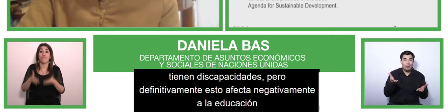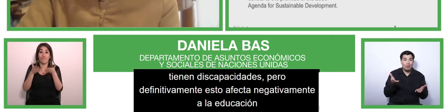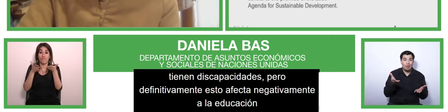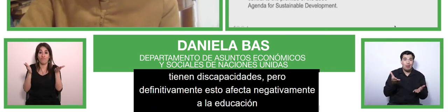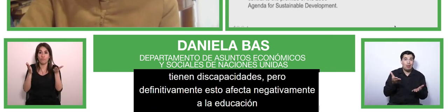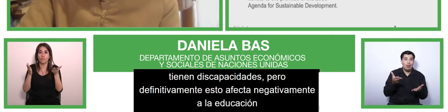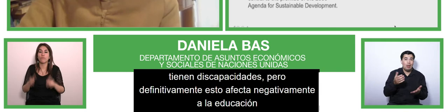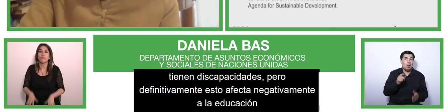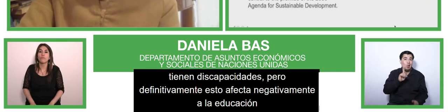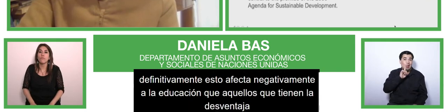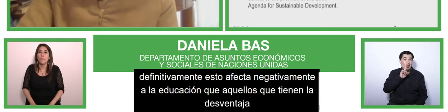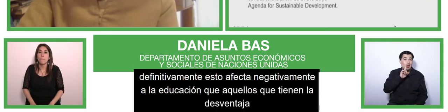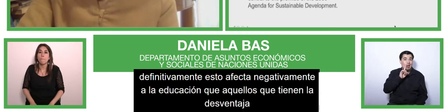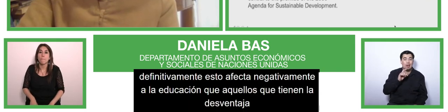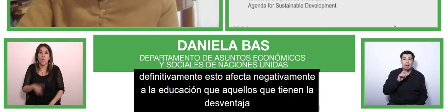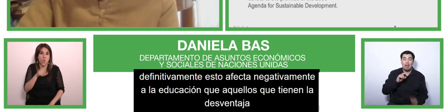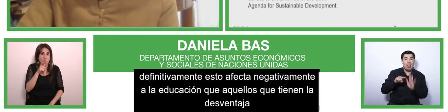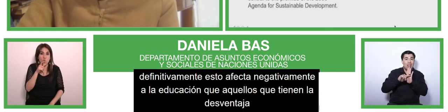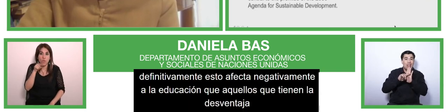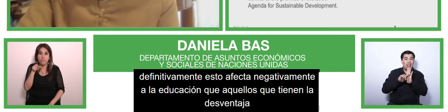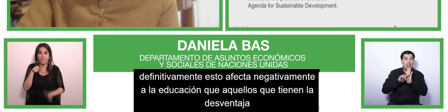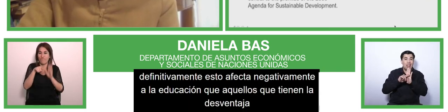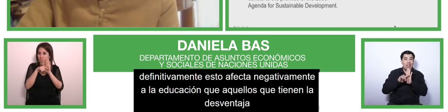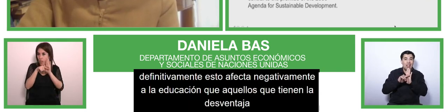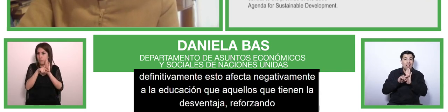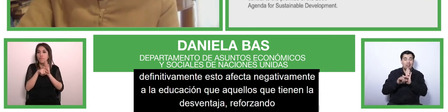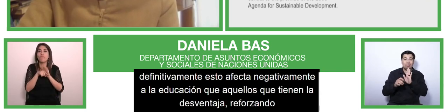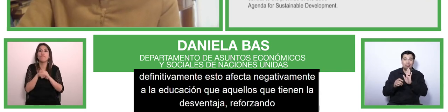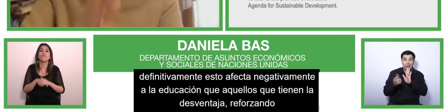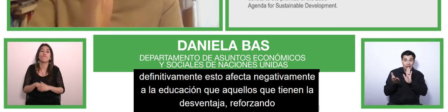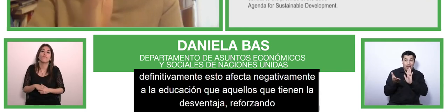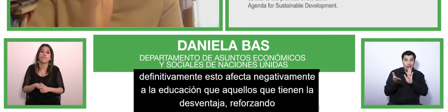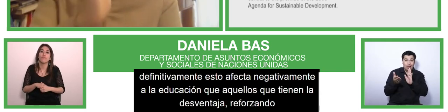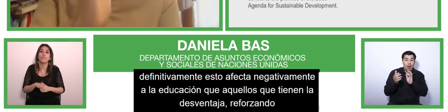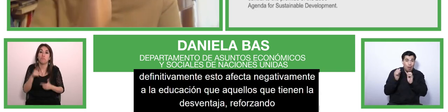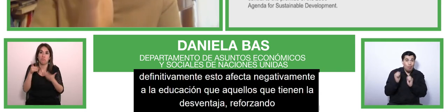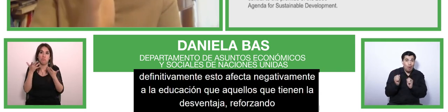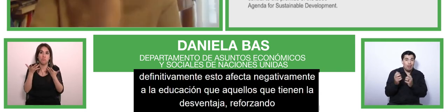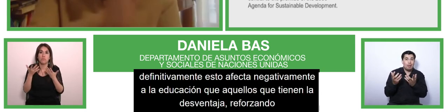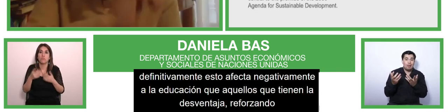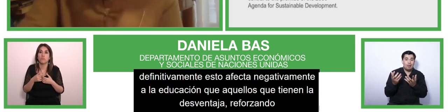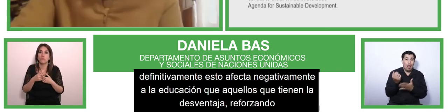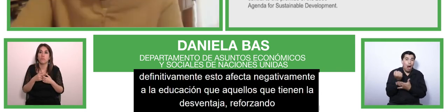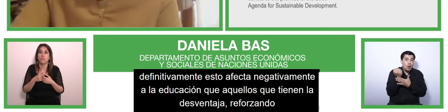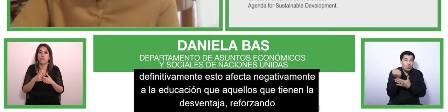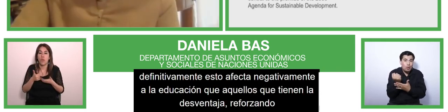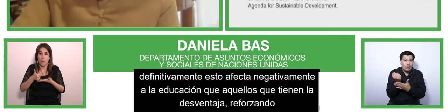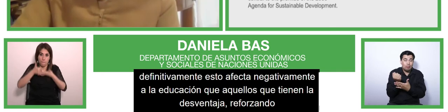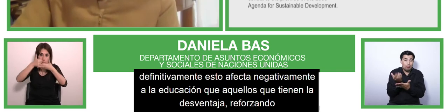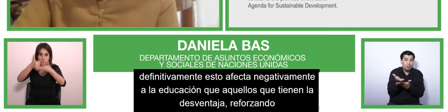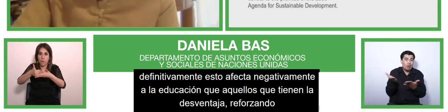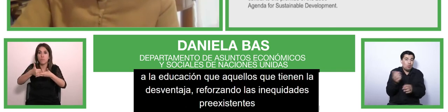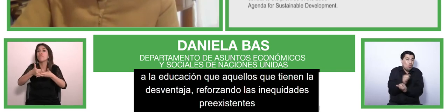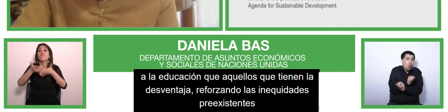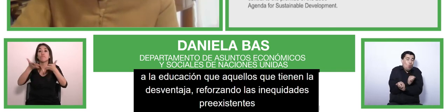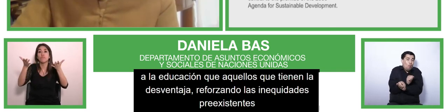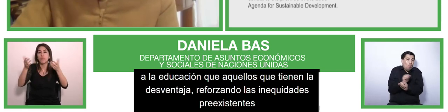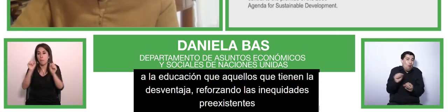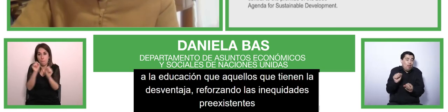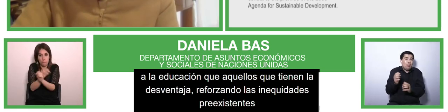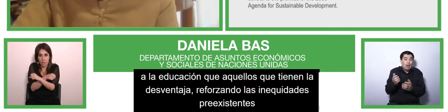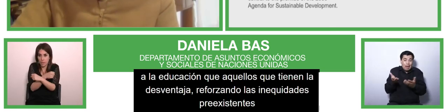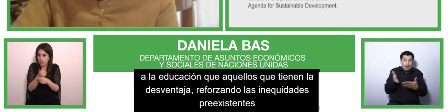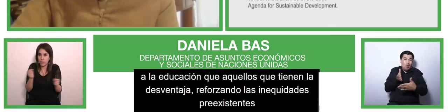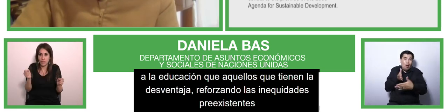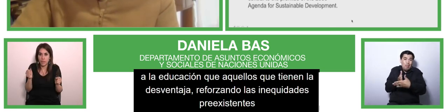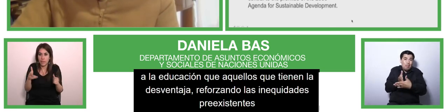their pre-existing inequalities align the trajectory for the future of our society is that the